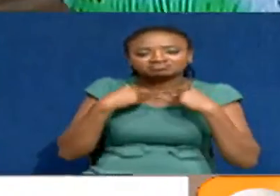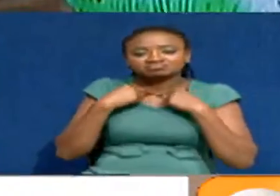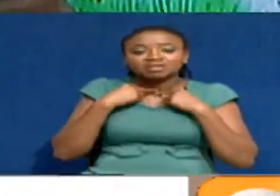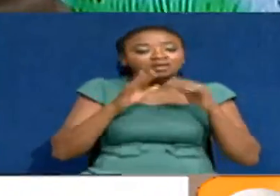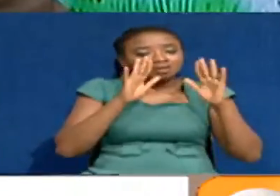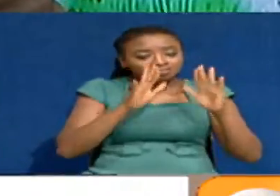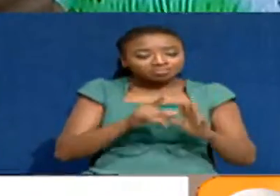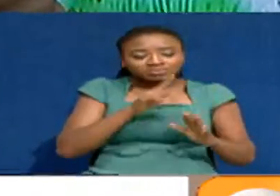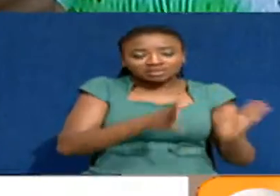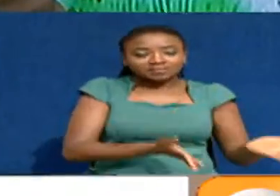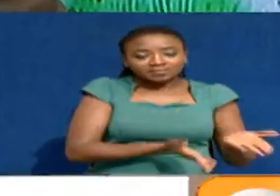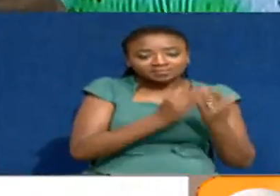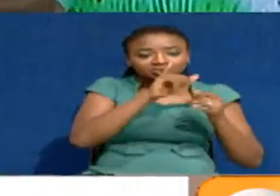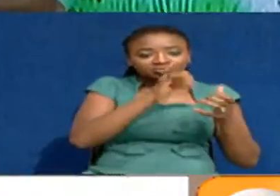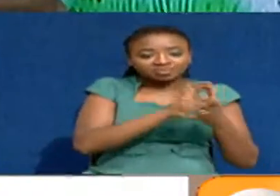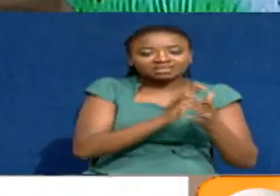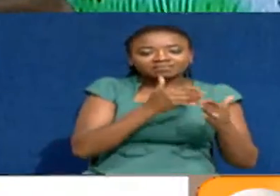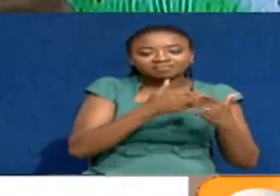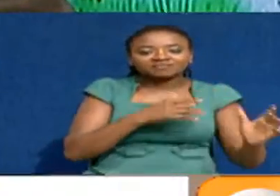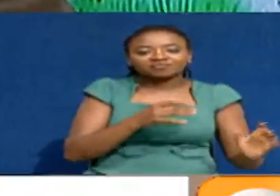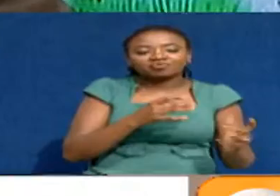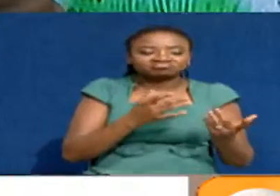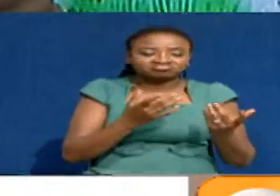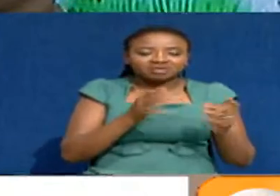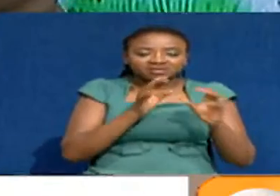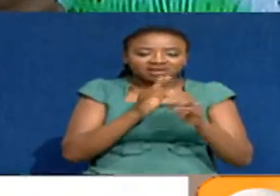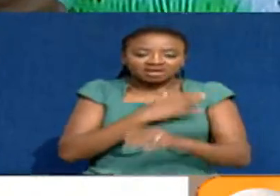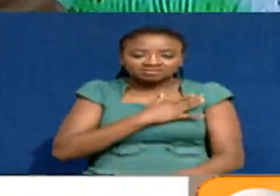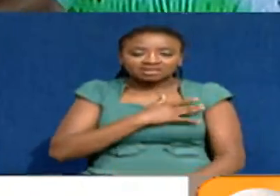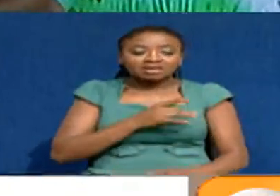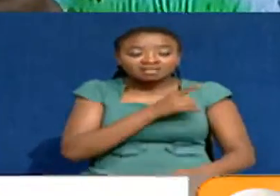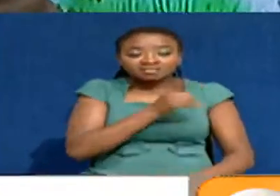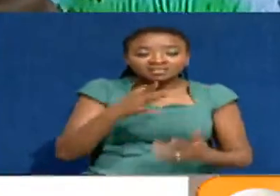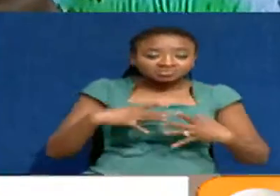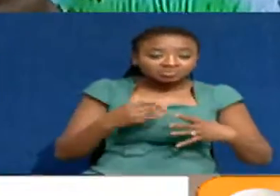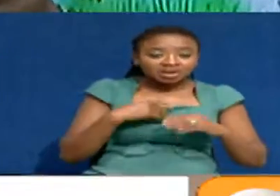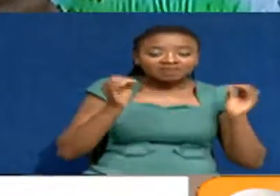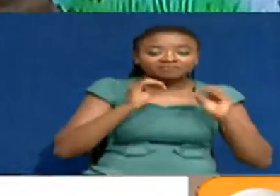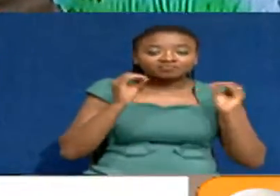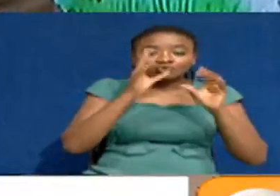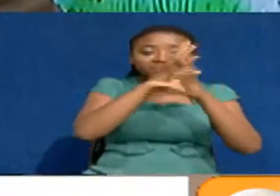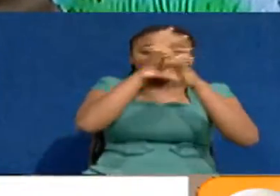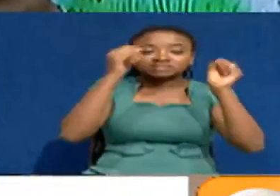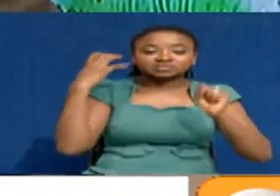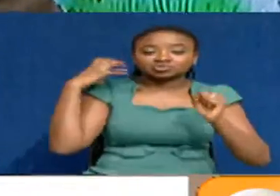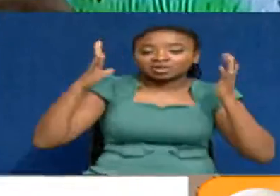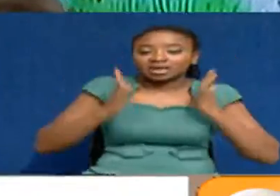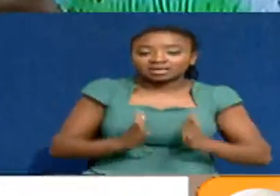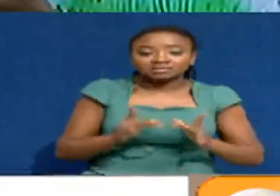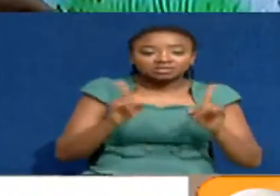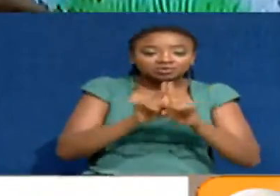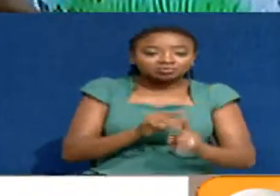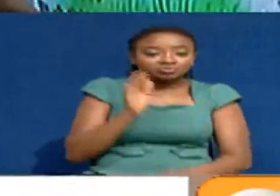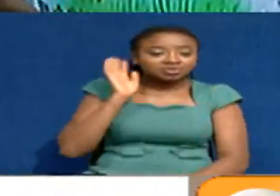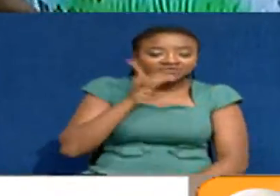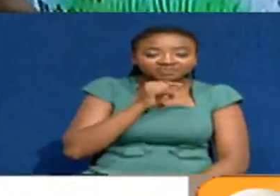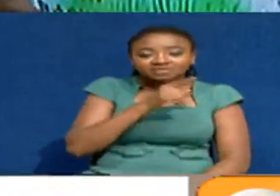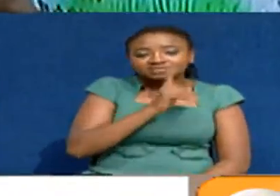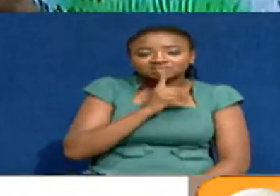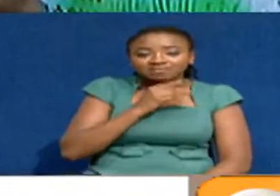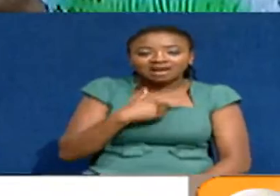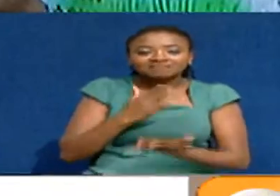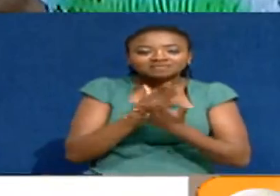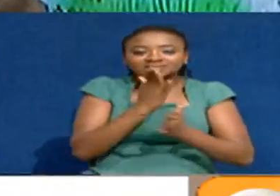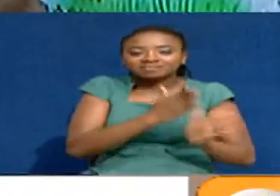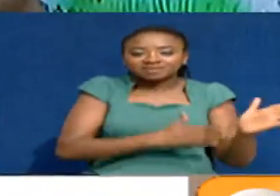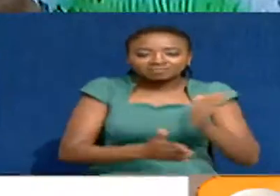work on Jubilee before he can go to NASA. These people do not have a presidential candidate. You have heard the Honorable Keoni here saying that they are still, there is something they are doing.